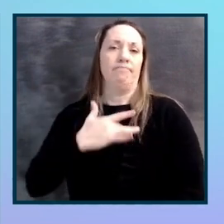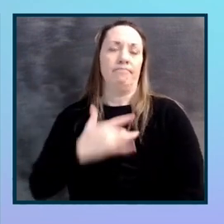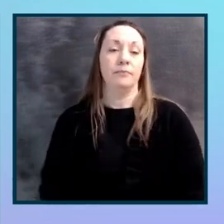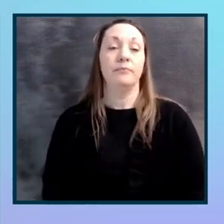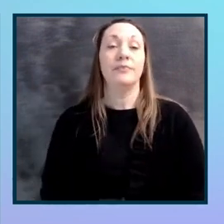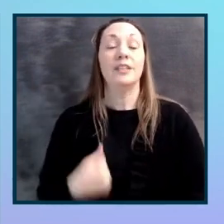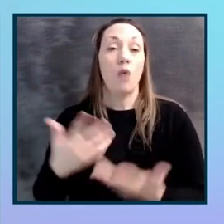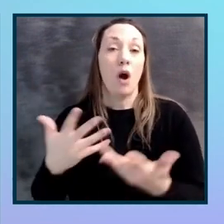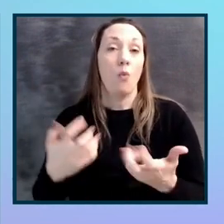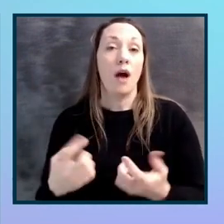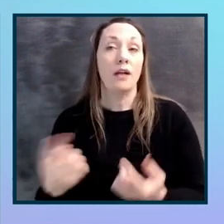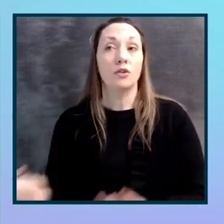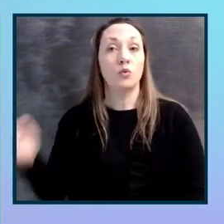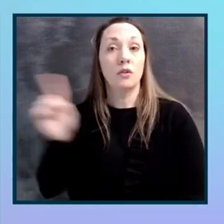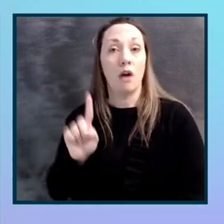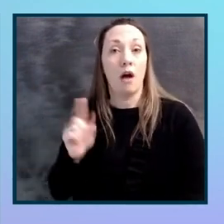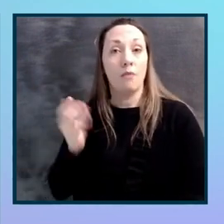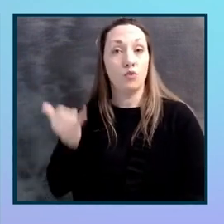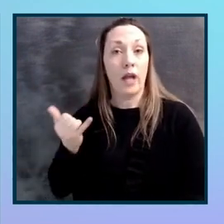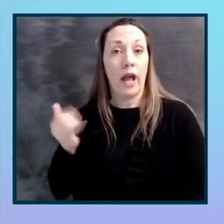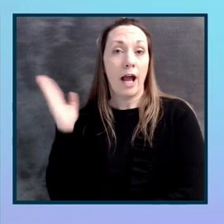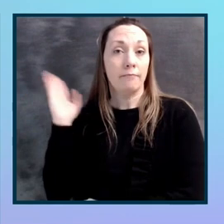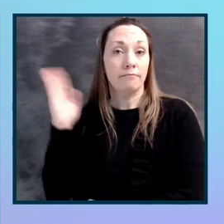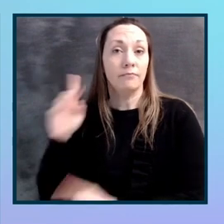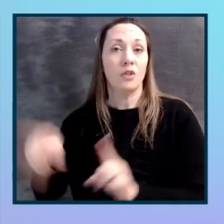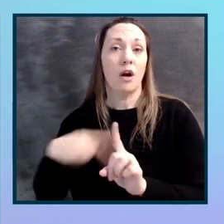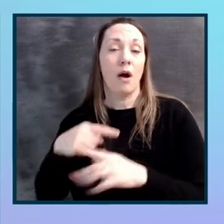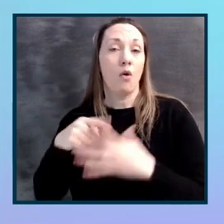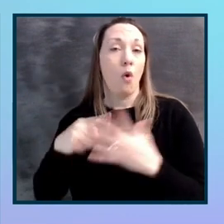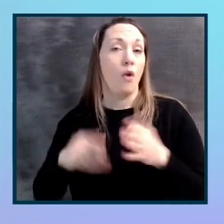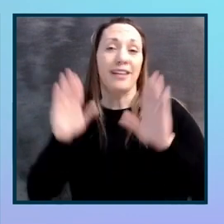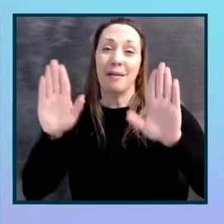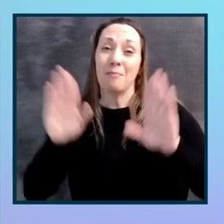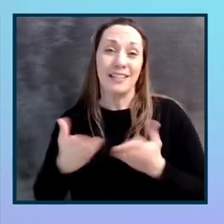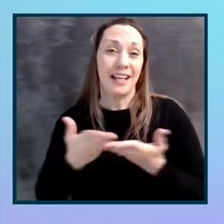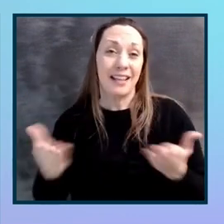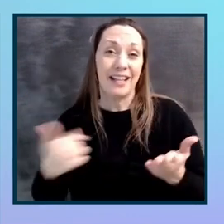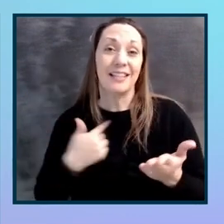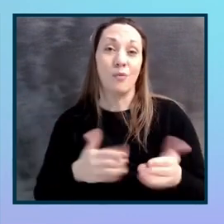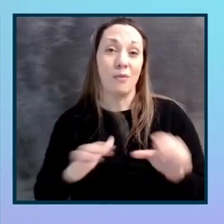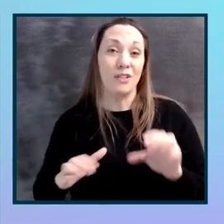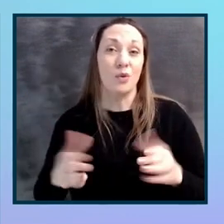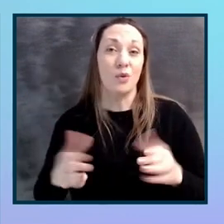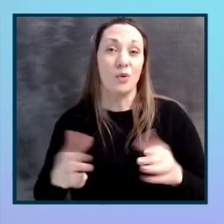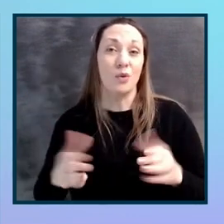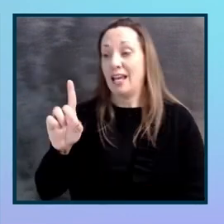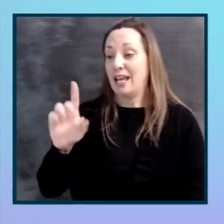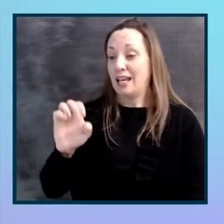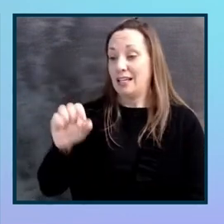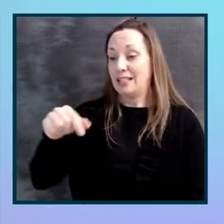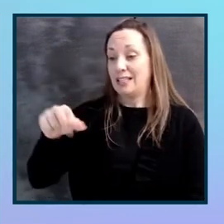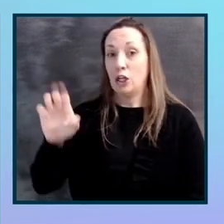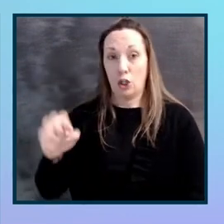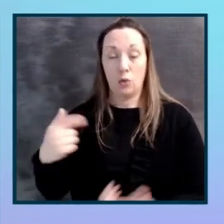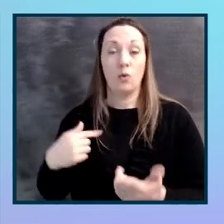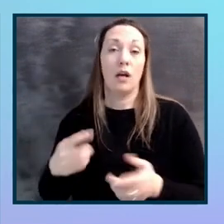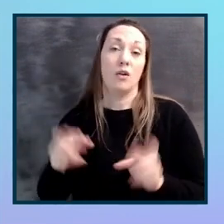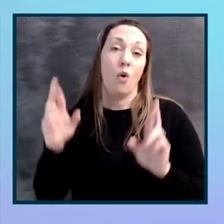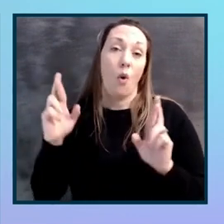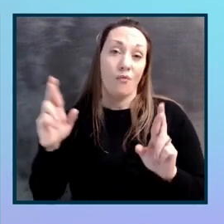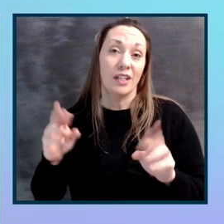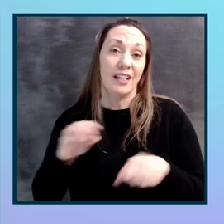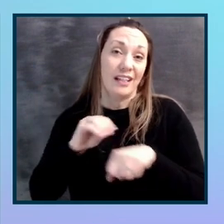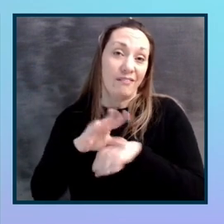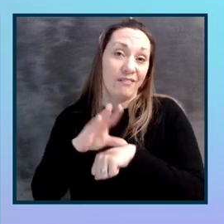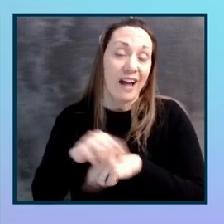So I wanted to come today and talk to you about all the amazing things that we've been doing at DQ and hopefully give you some advice and some tips